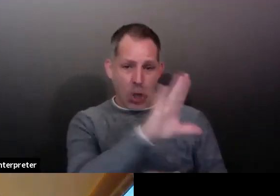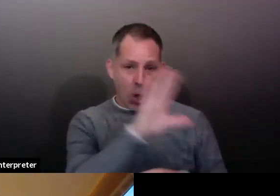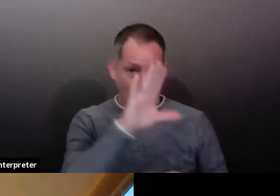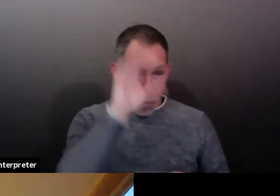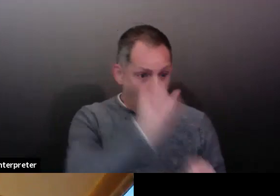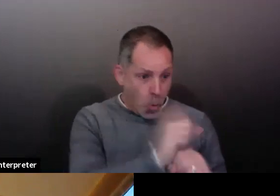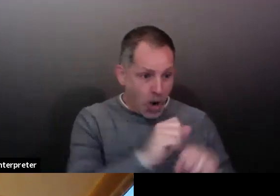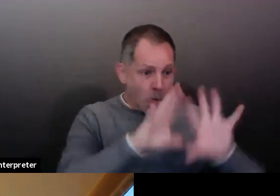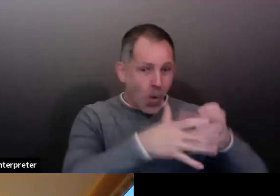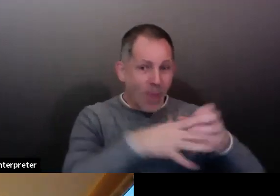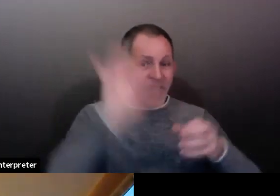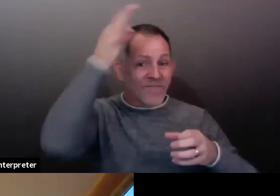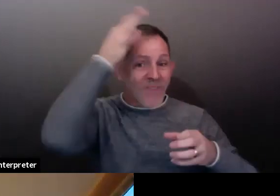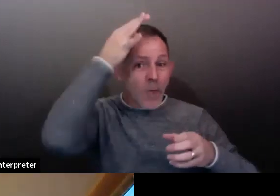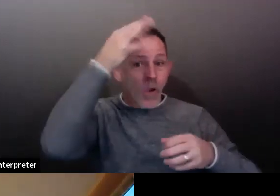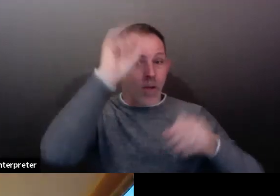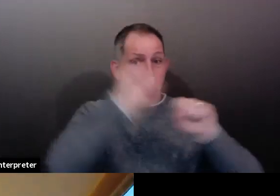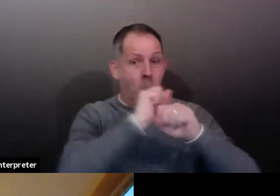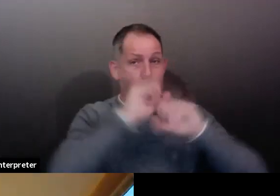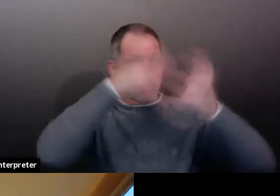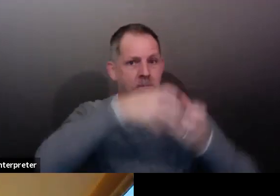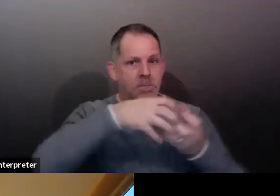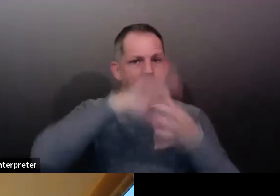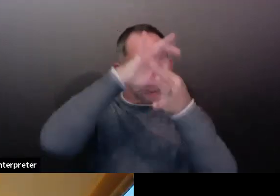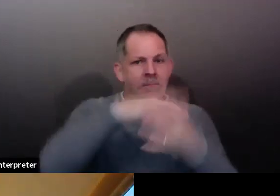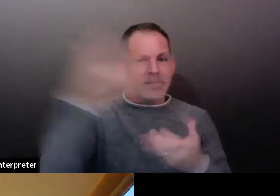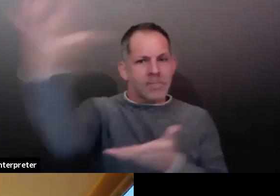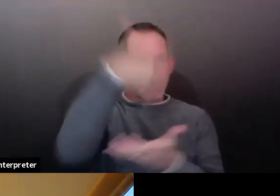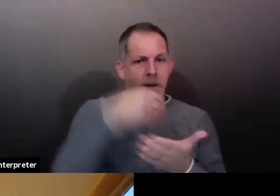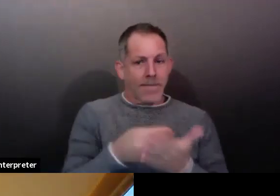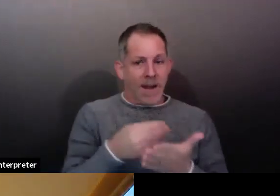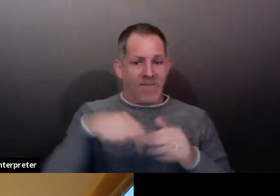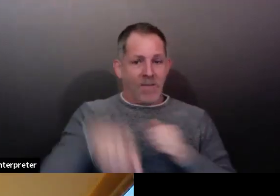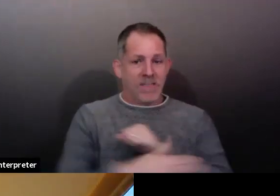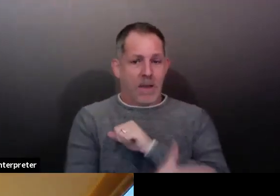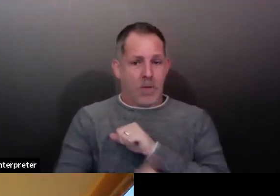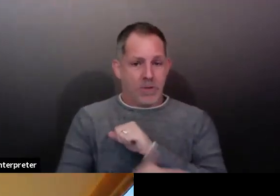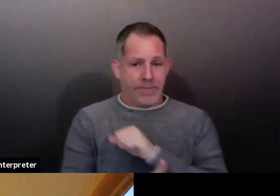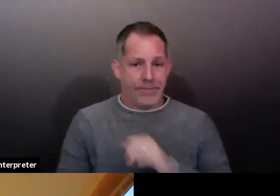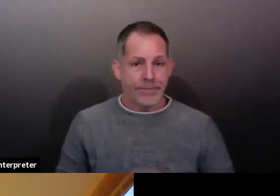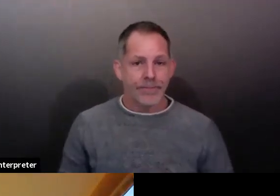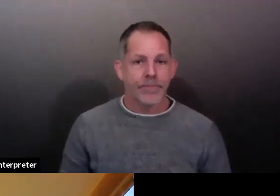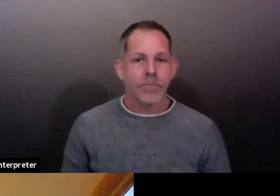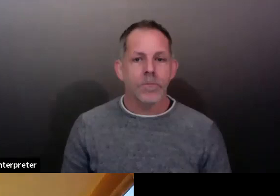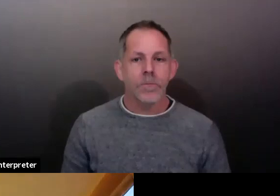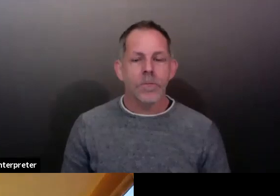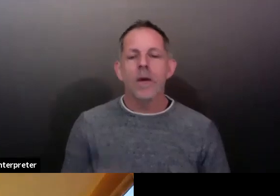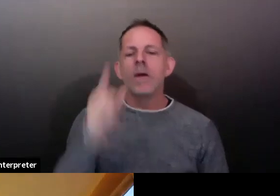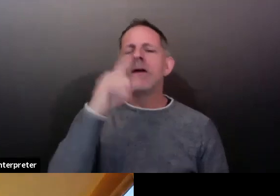direction. I also, you know, I failed to mention one key thing. Another thing we're seeing,